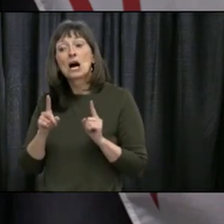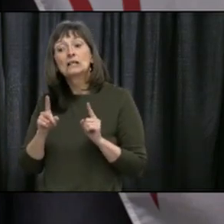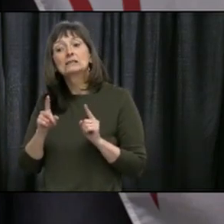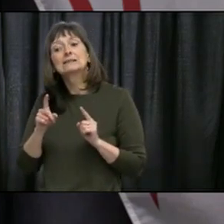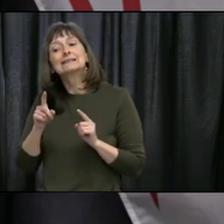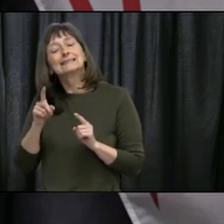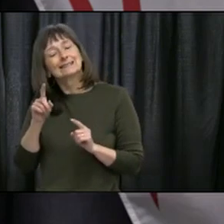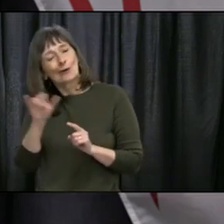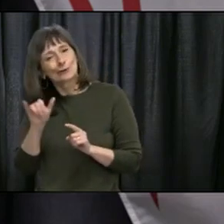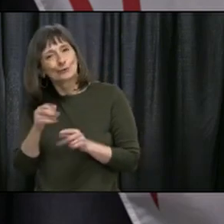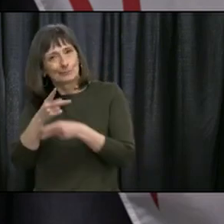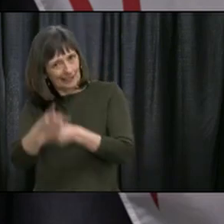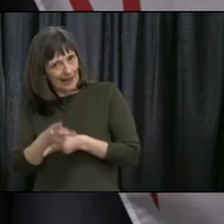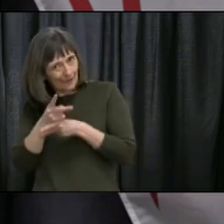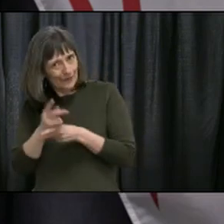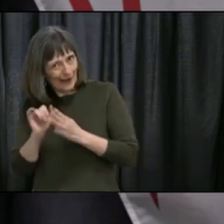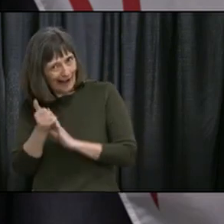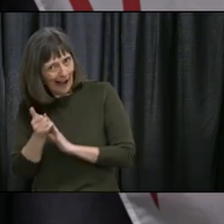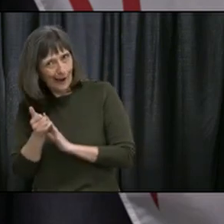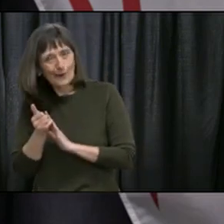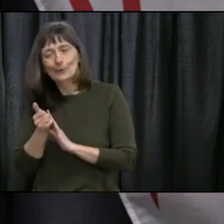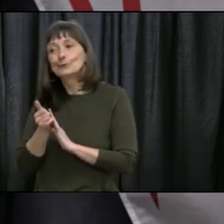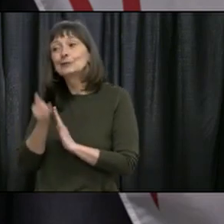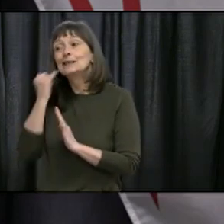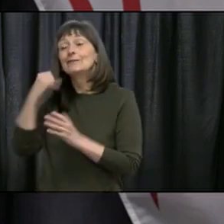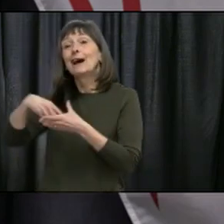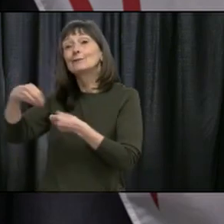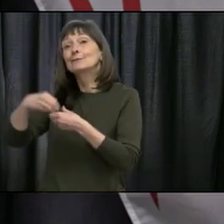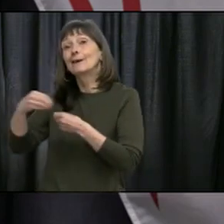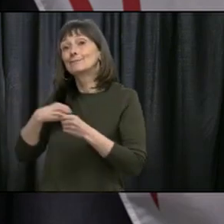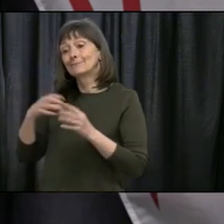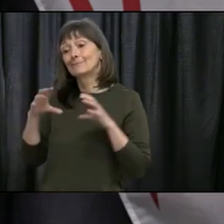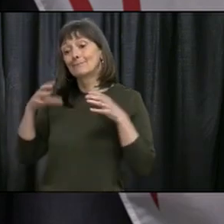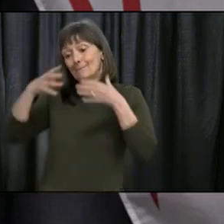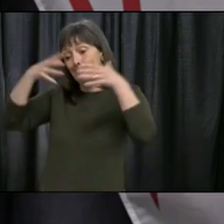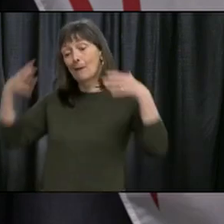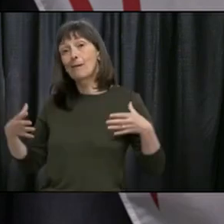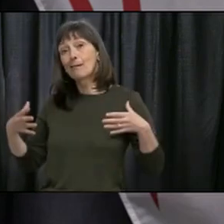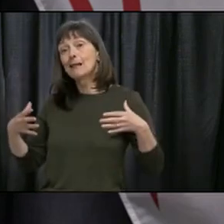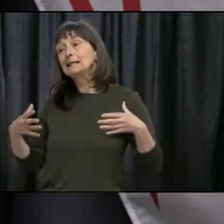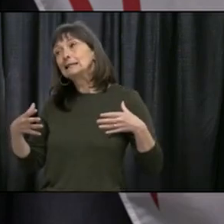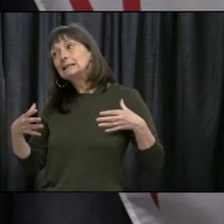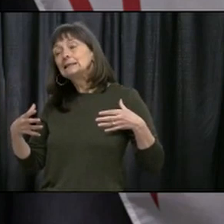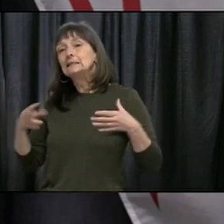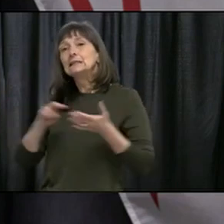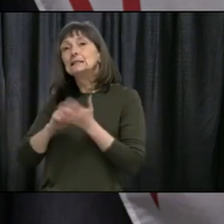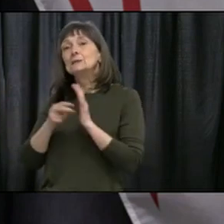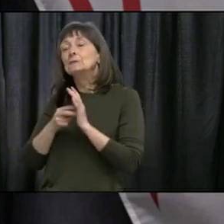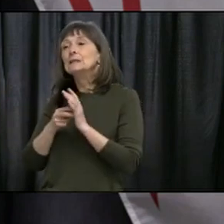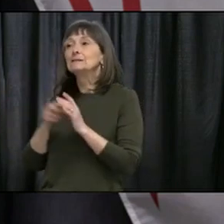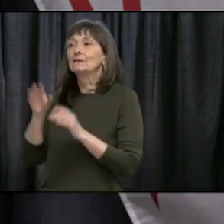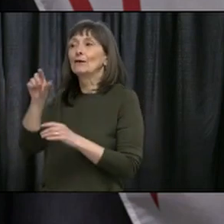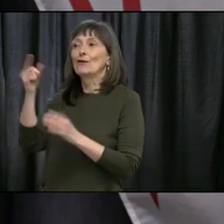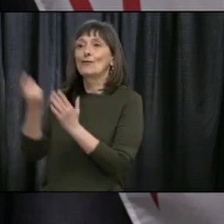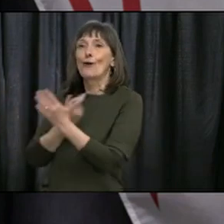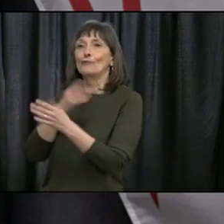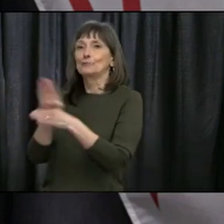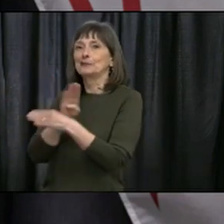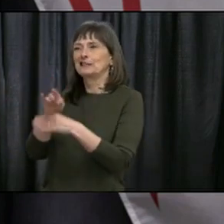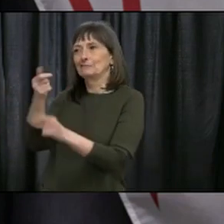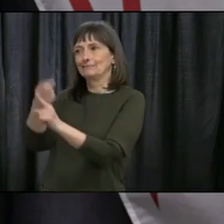discussions about how the best do that or, you know, people in the golfing industry will have to